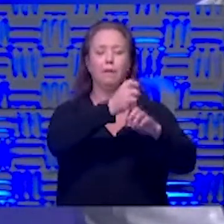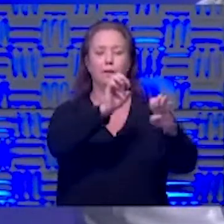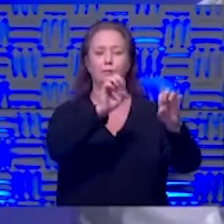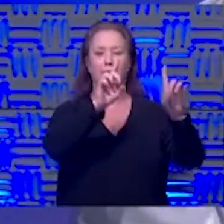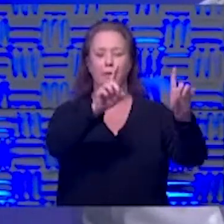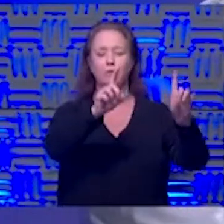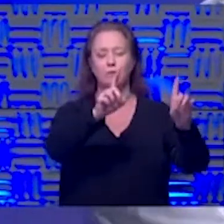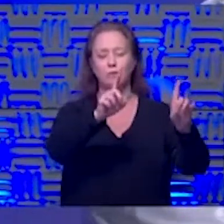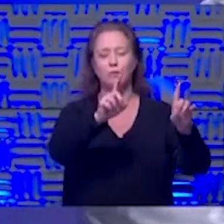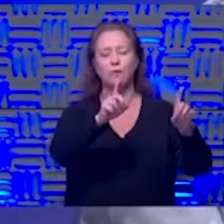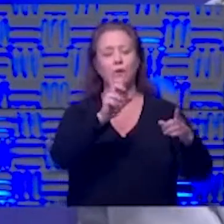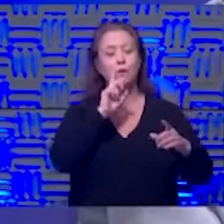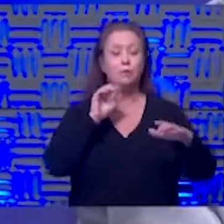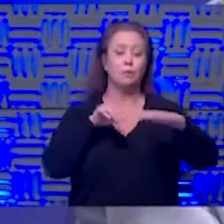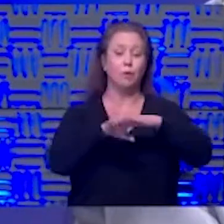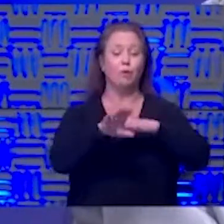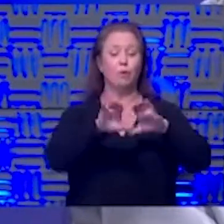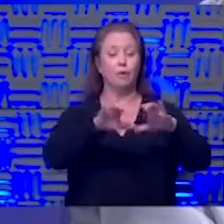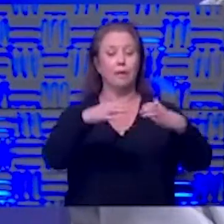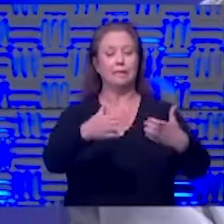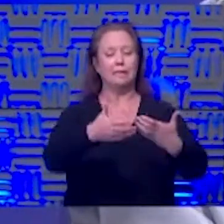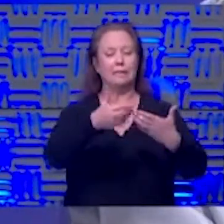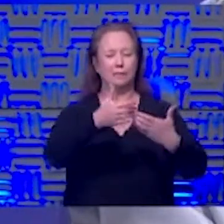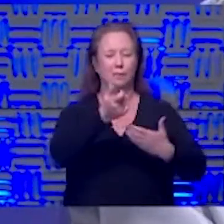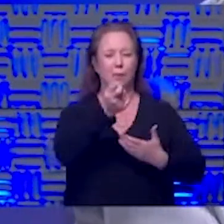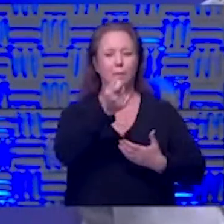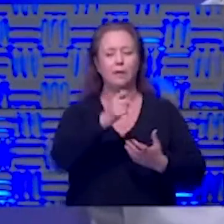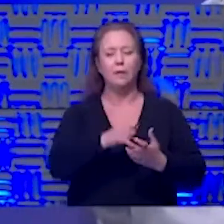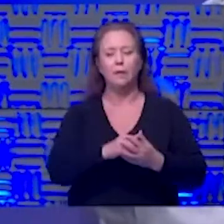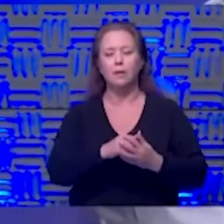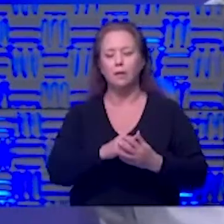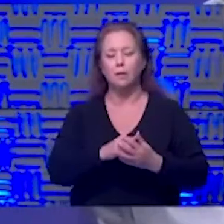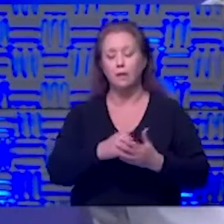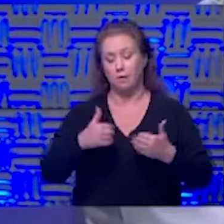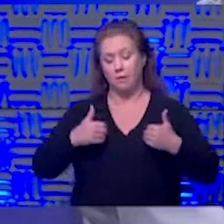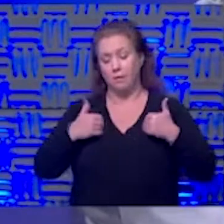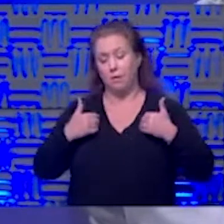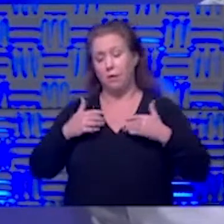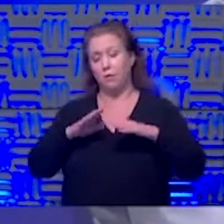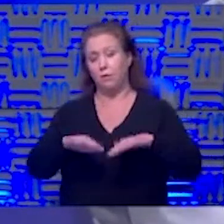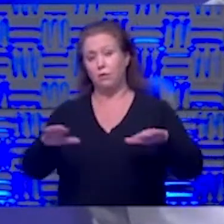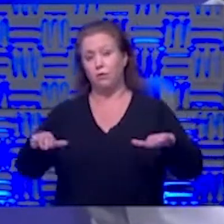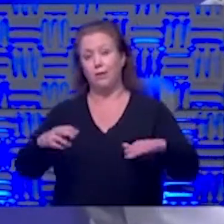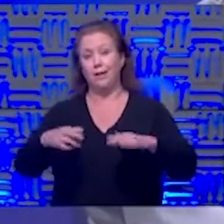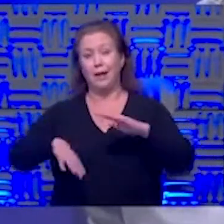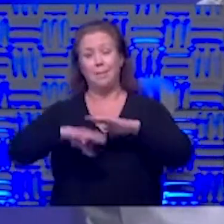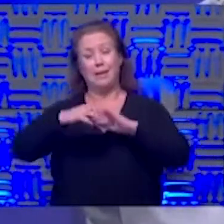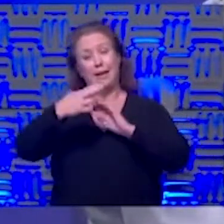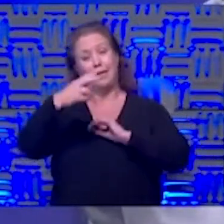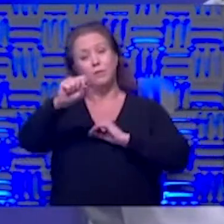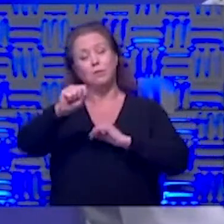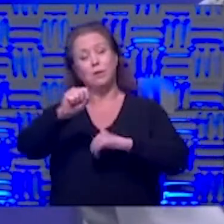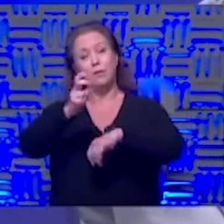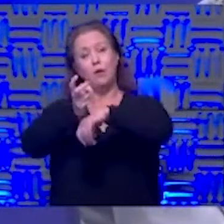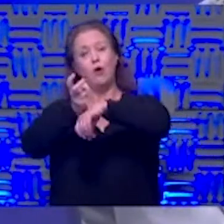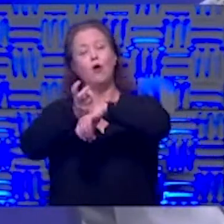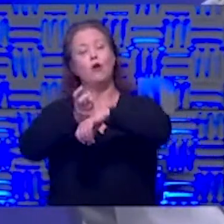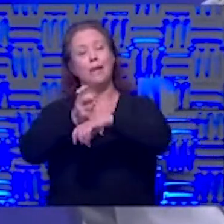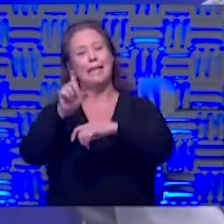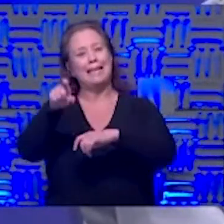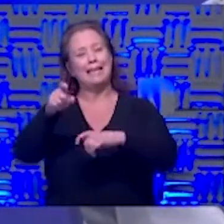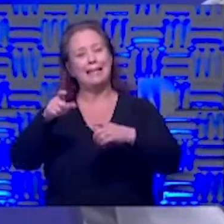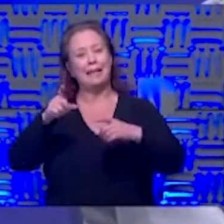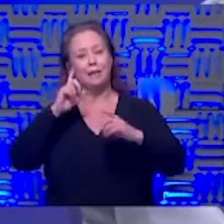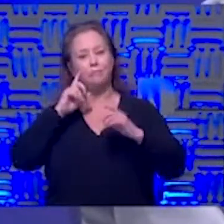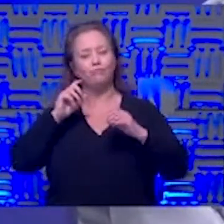education to to go to your classes but but for younger children even up to high school sometimes it can be difficult and they need that